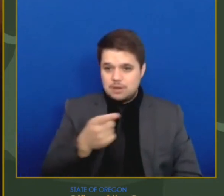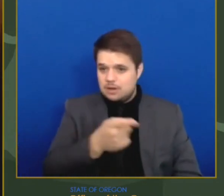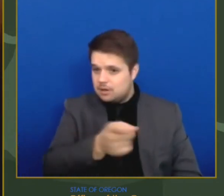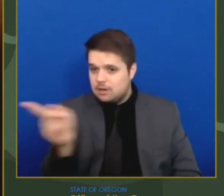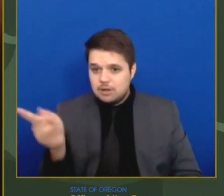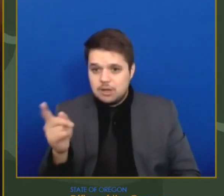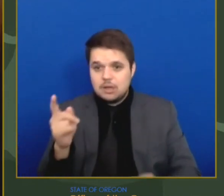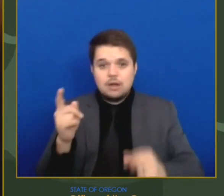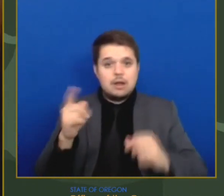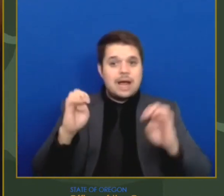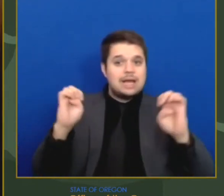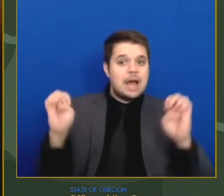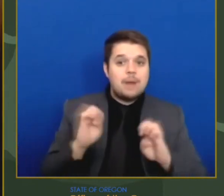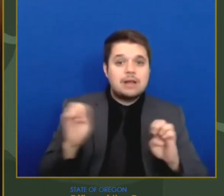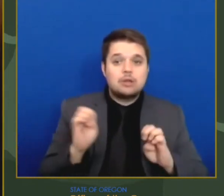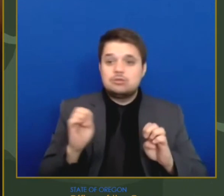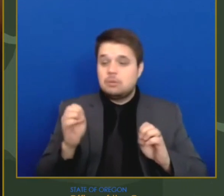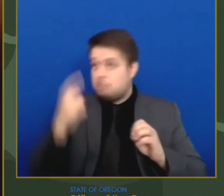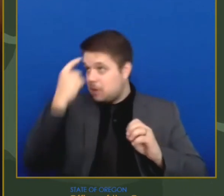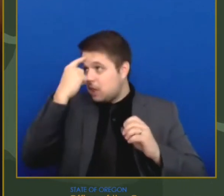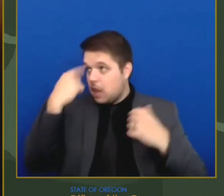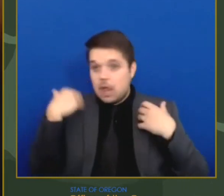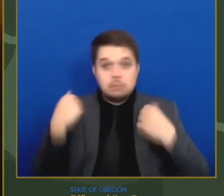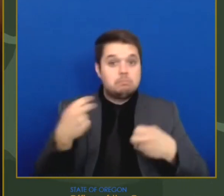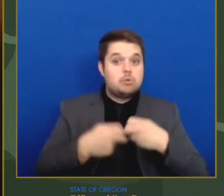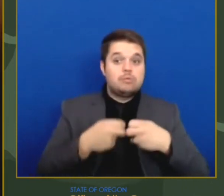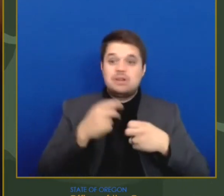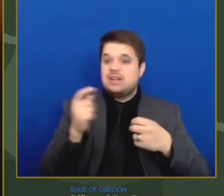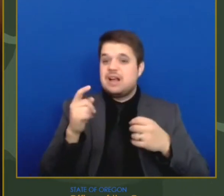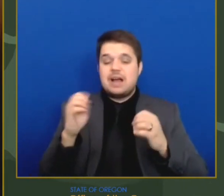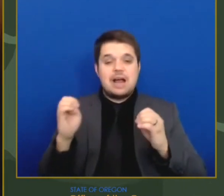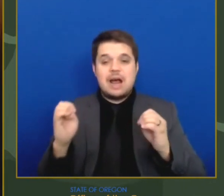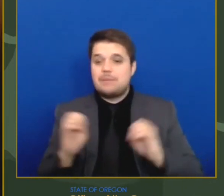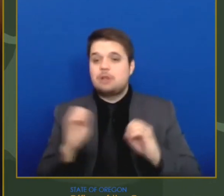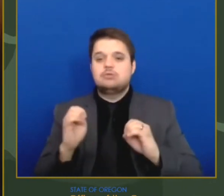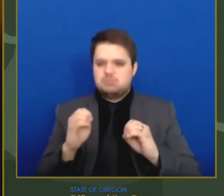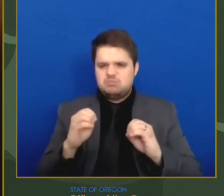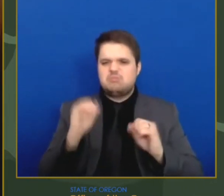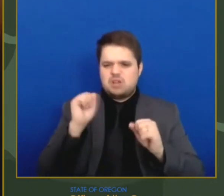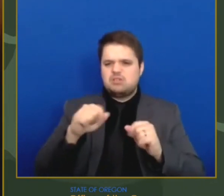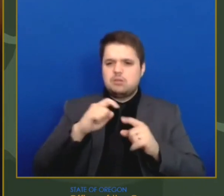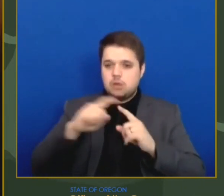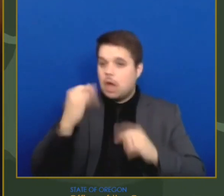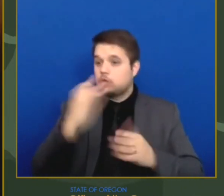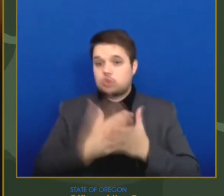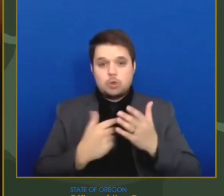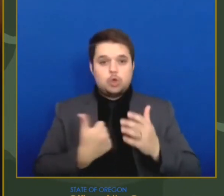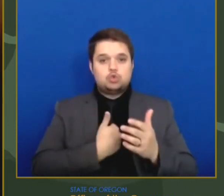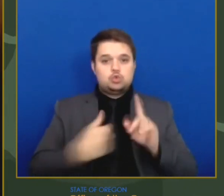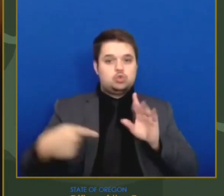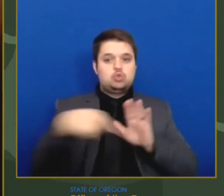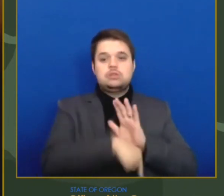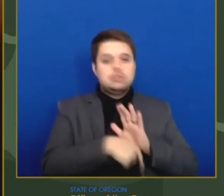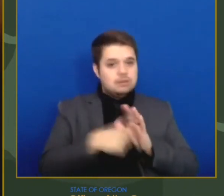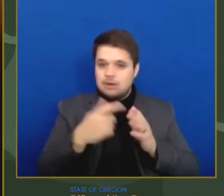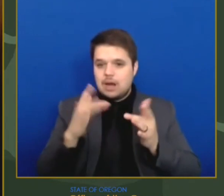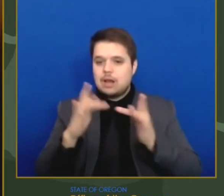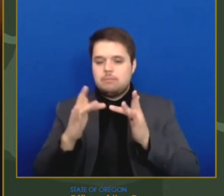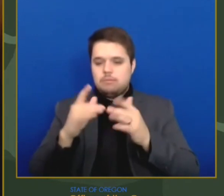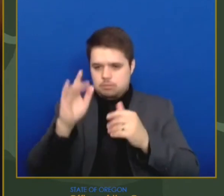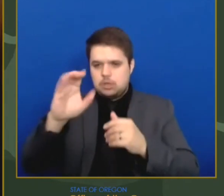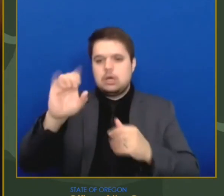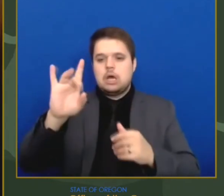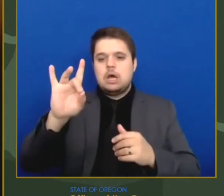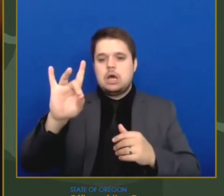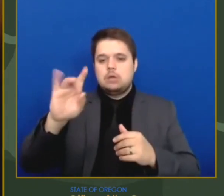can call the National Suicide Prevention Lifeline 24-7 at 800-273-8255